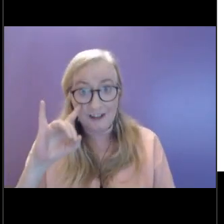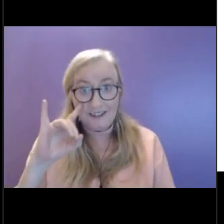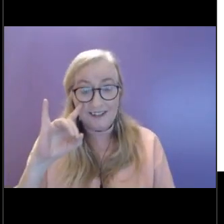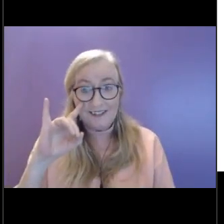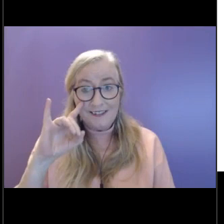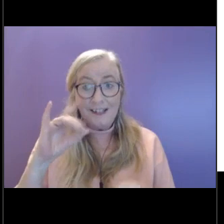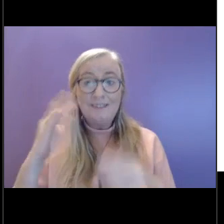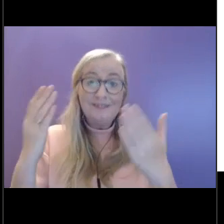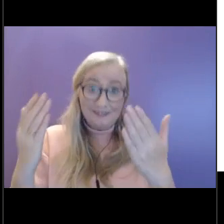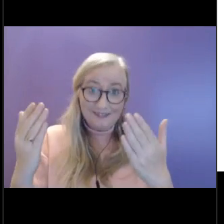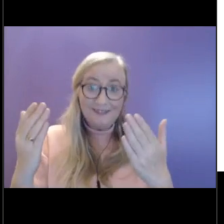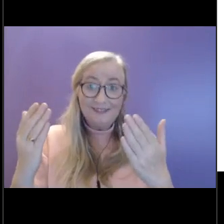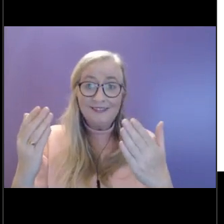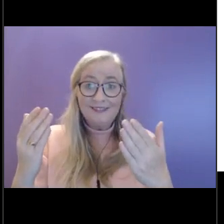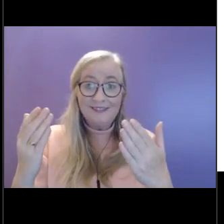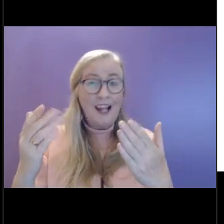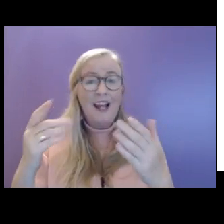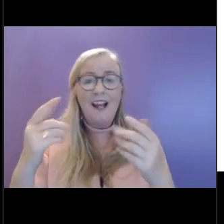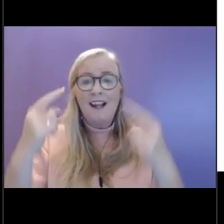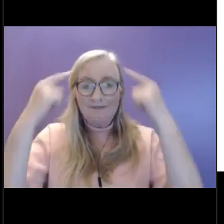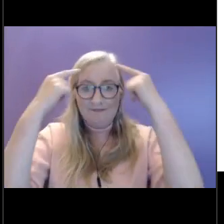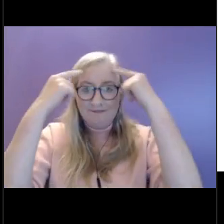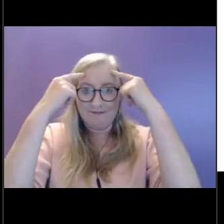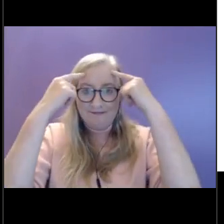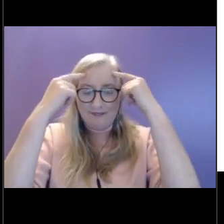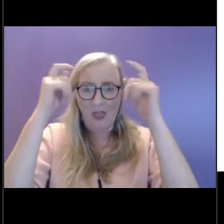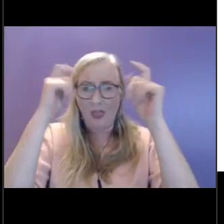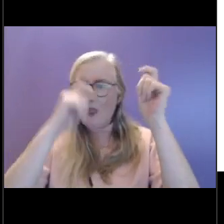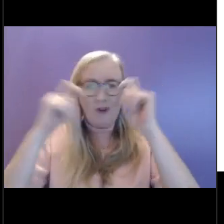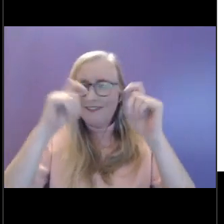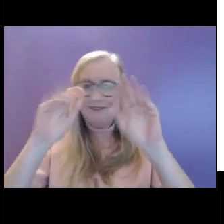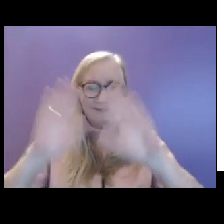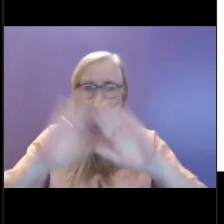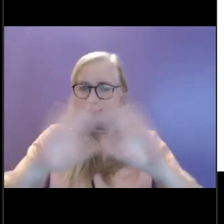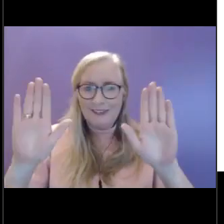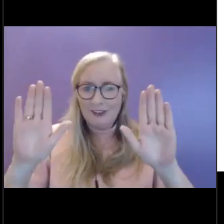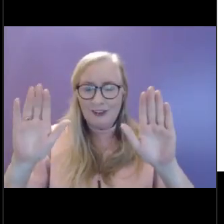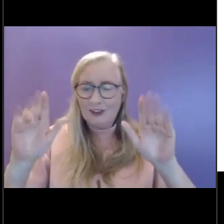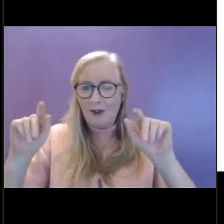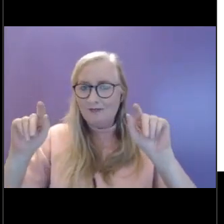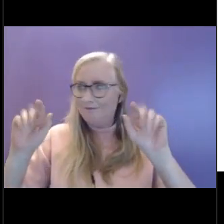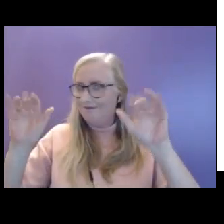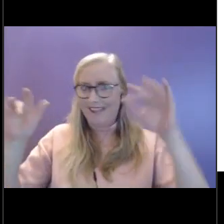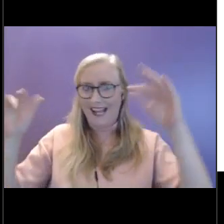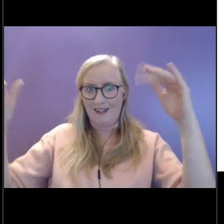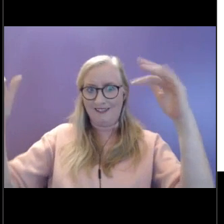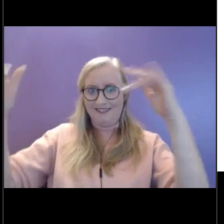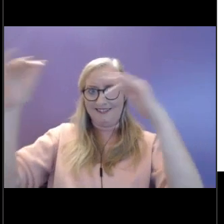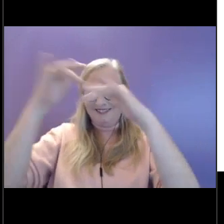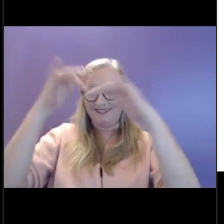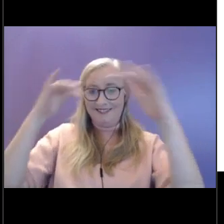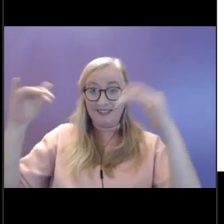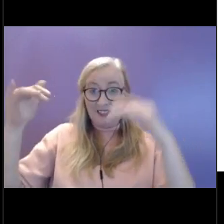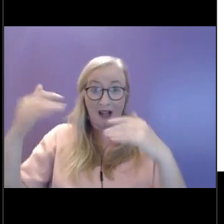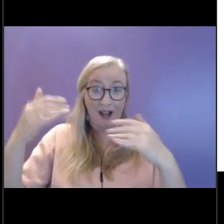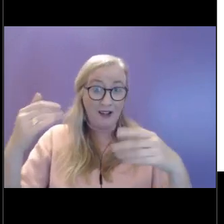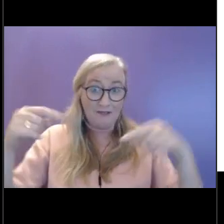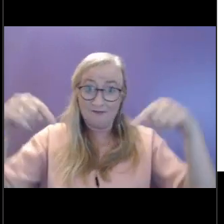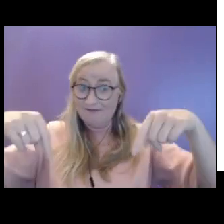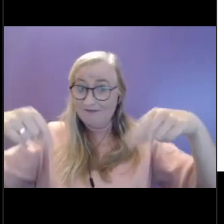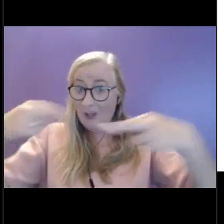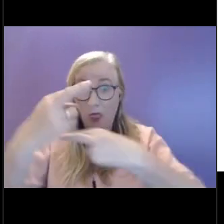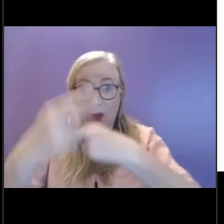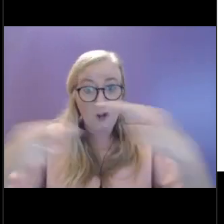So not your thoughts, but something outside of you, perhaps in the room or